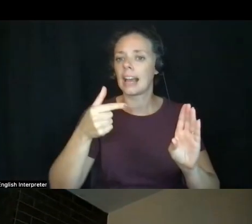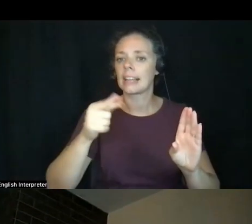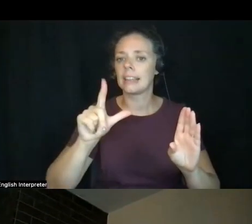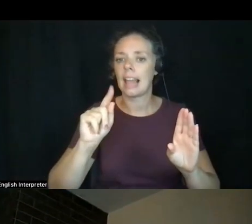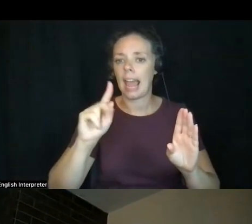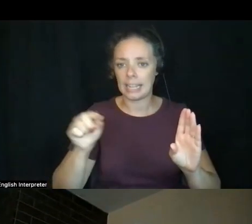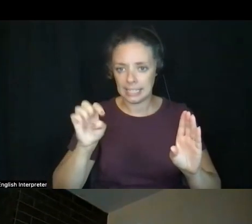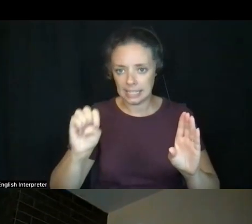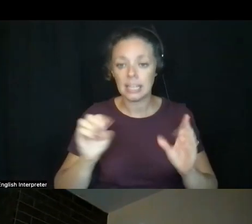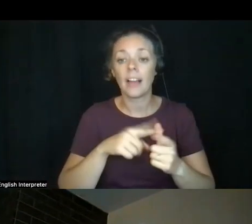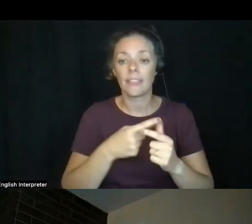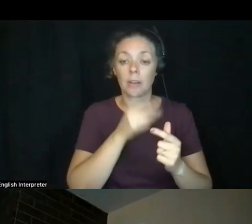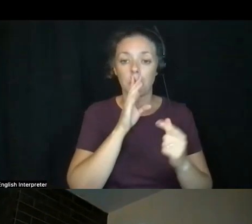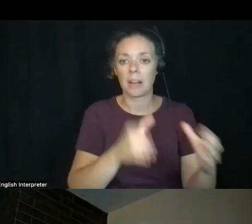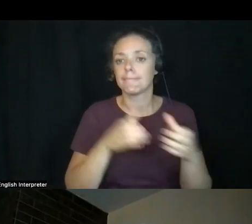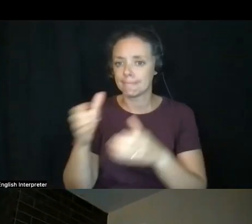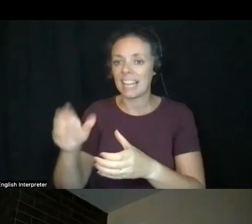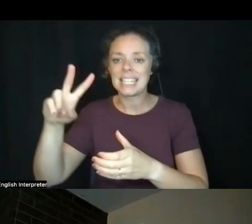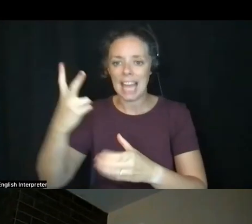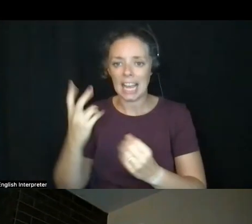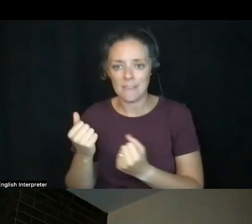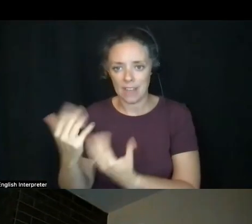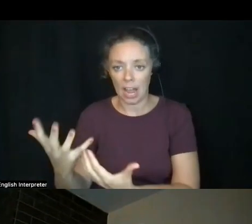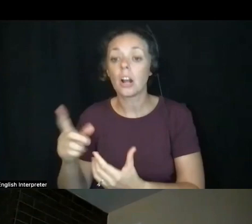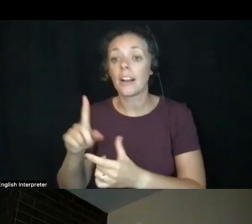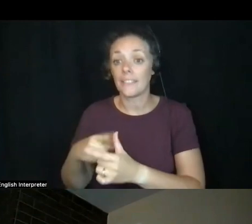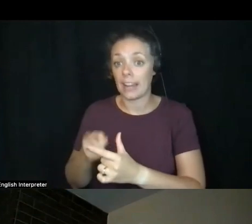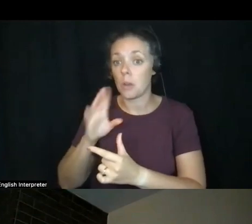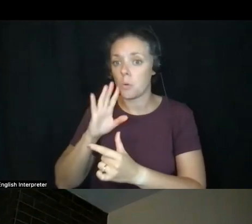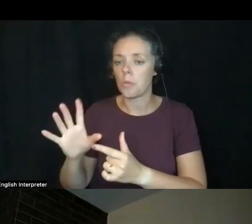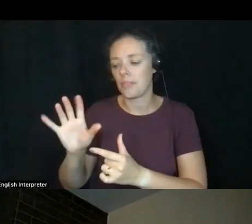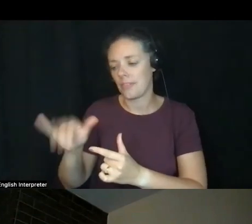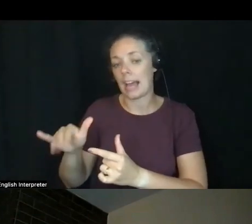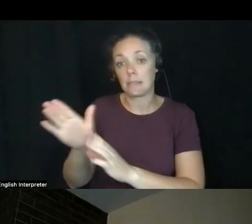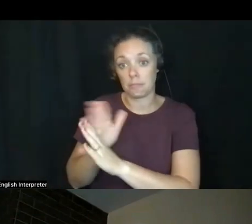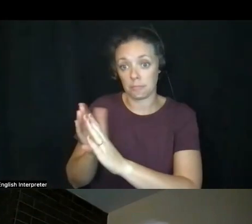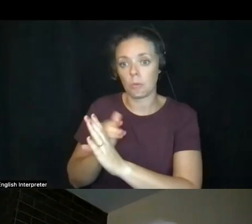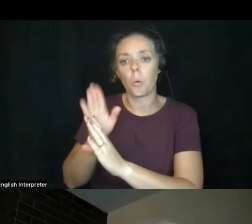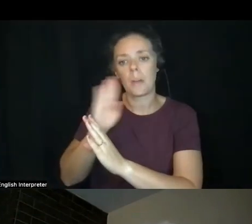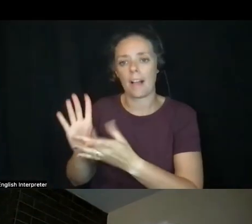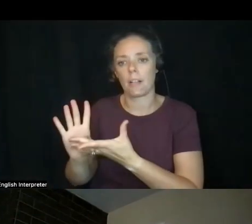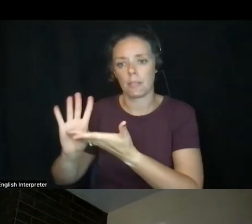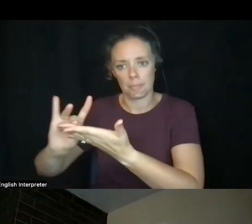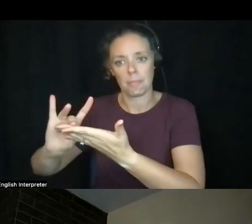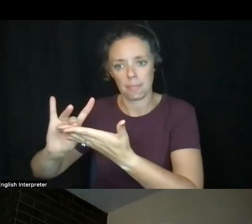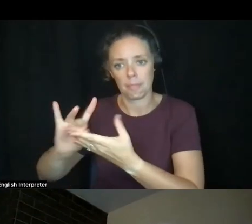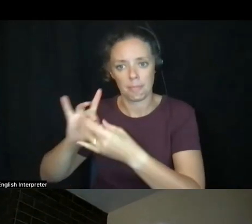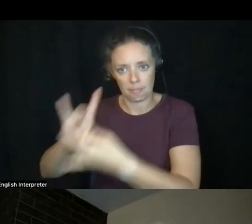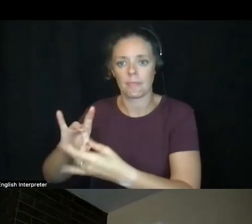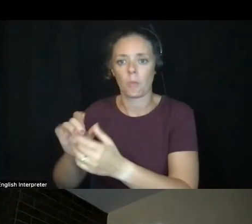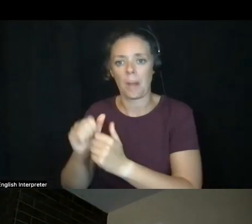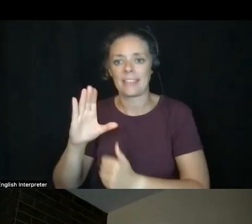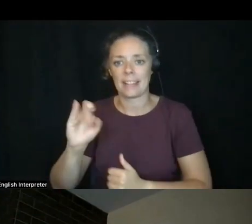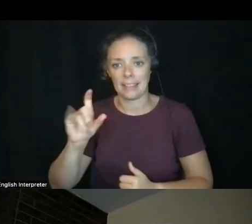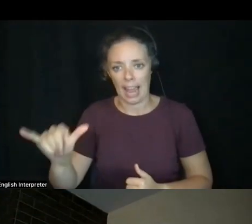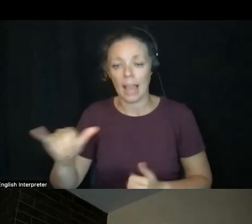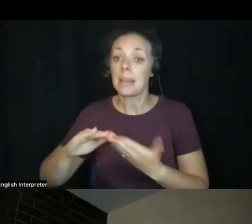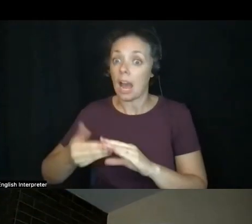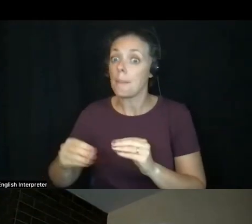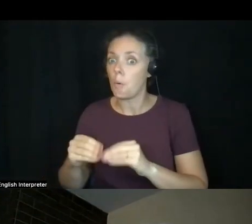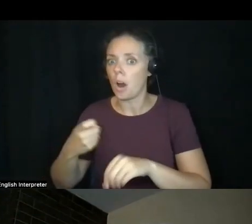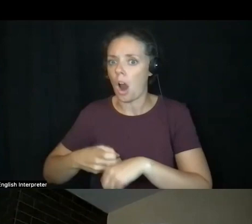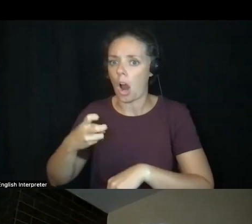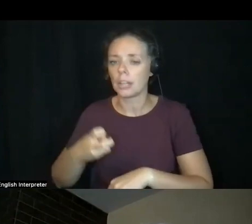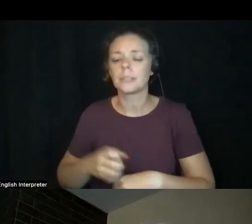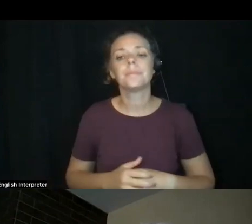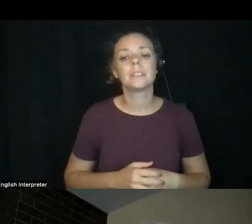for the glaze to adhere to the clay and, and become harder. In my case, instead of glazing my